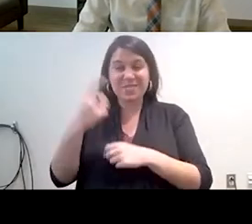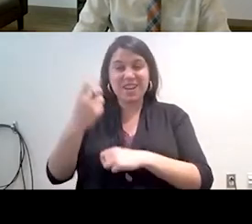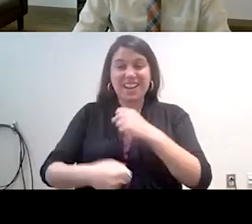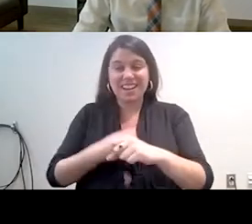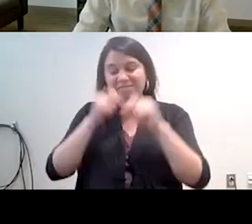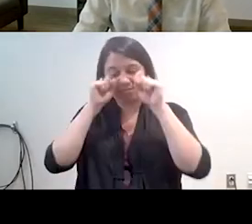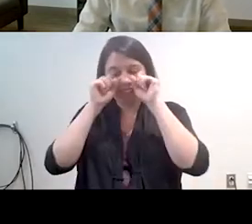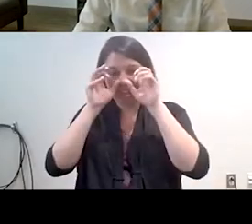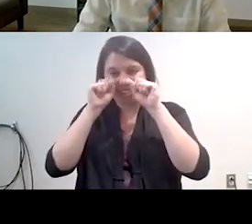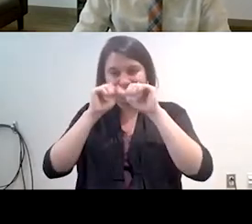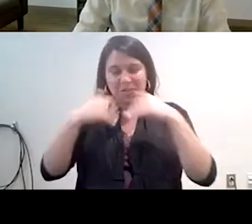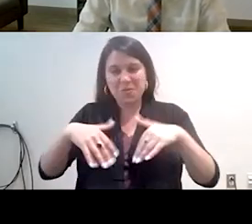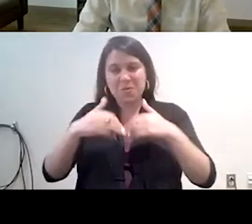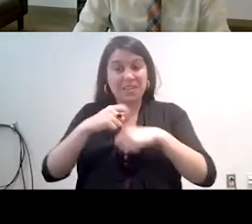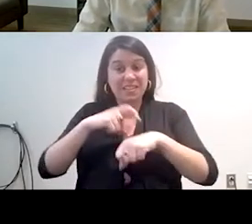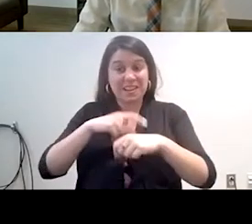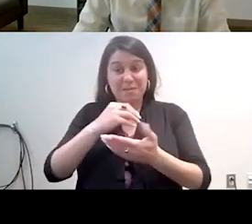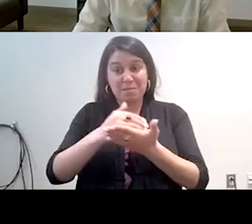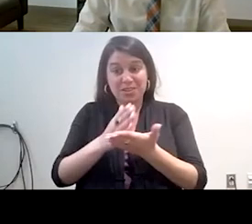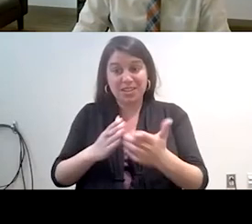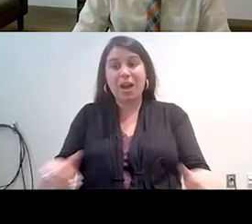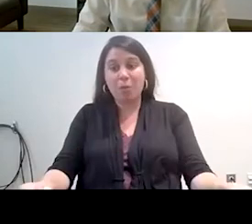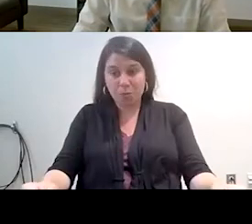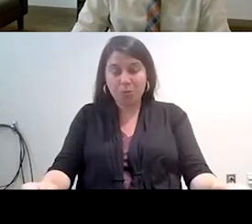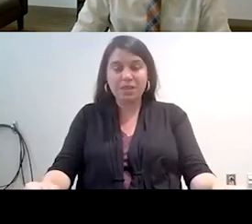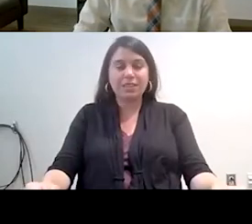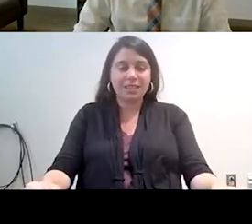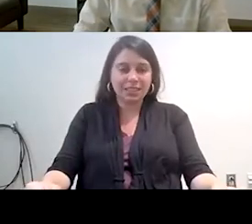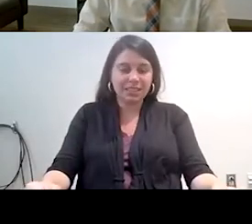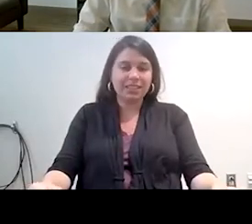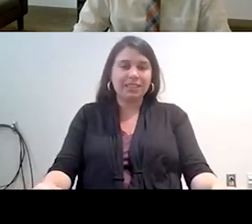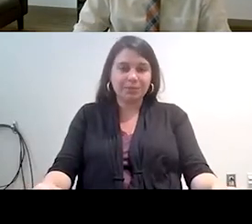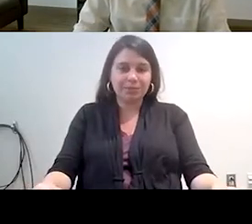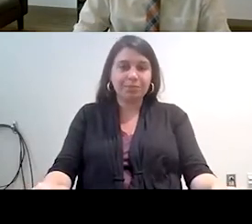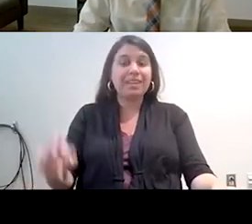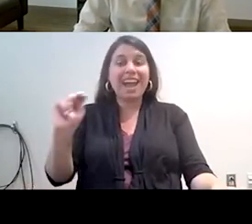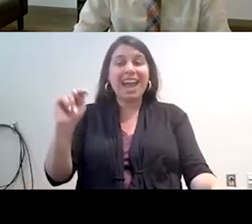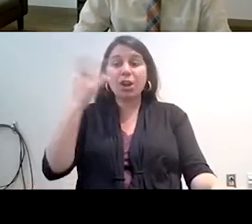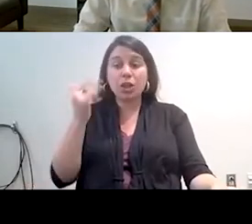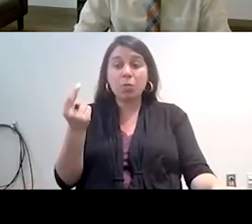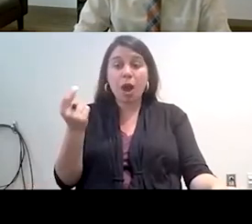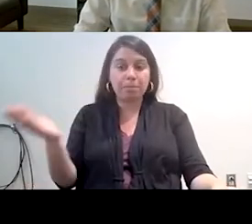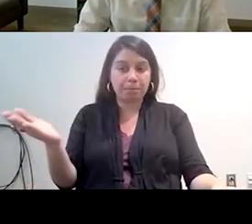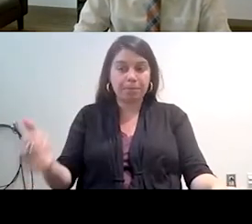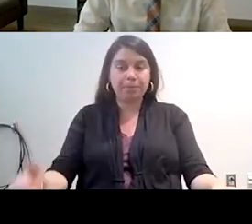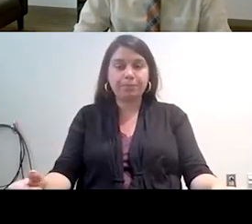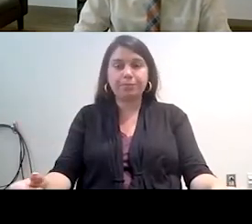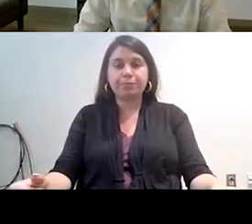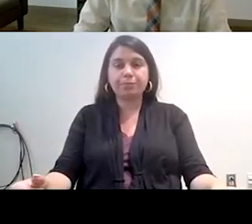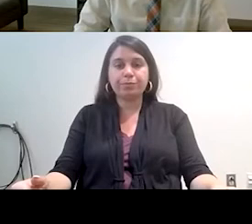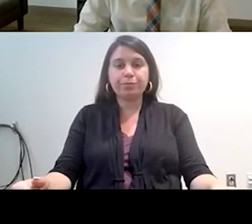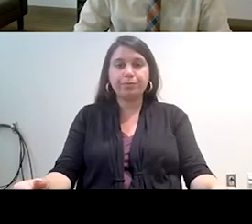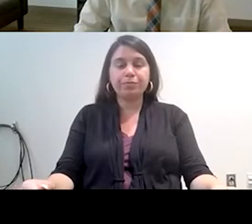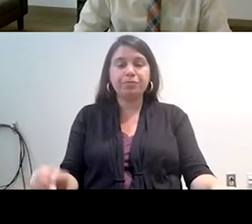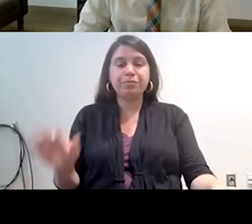limited time and budget that a K affords. And so this is what our sample looked like. 56% of the sample,